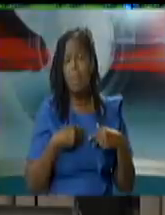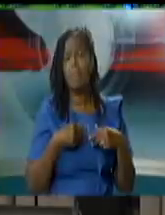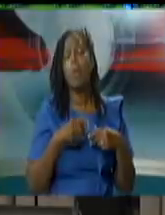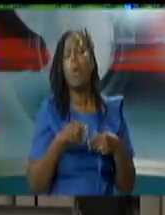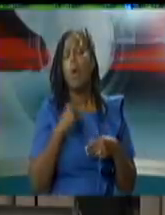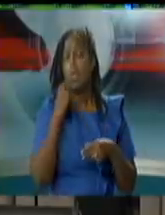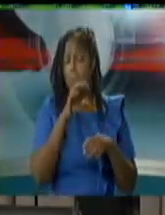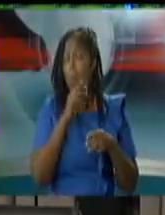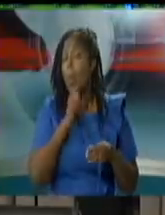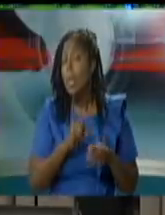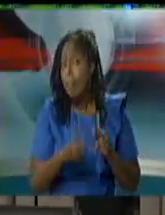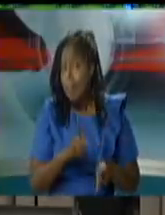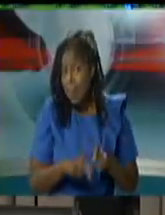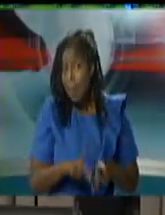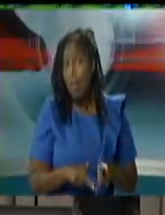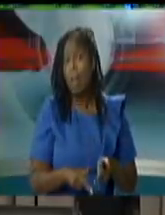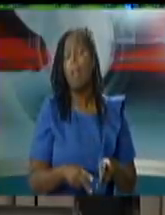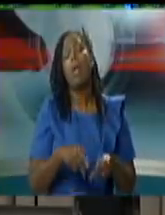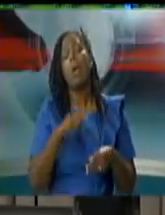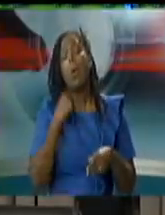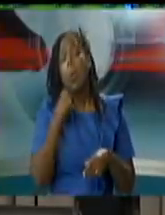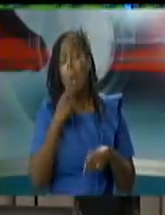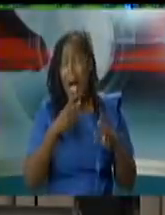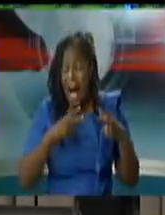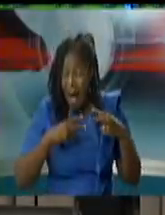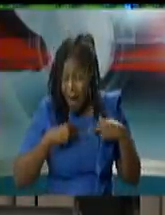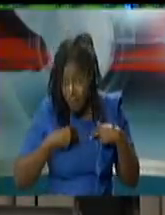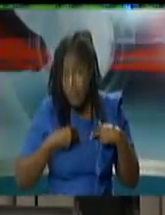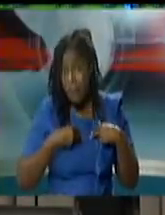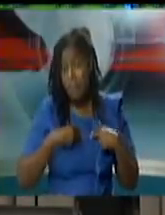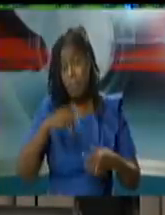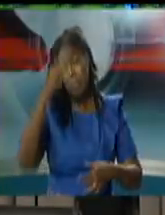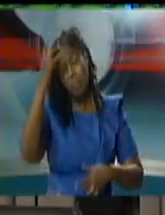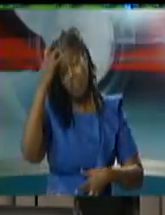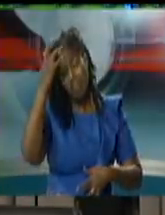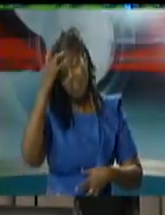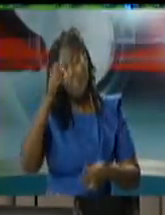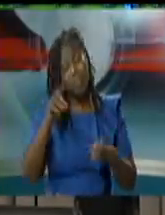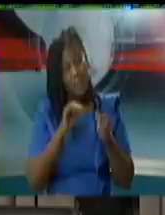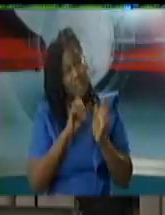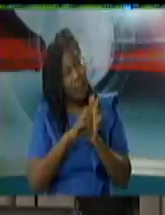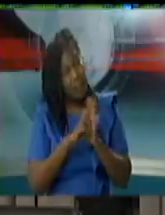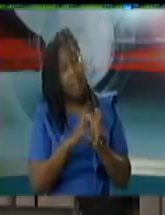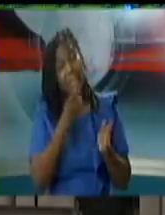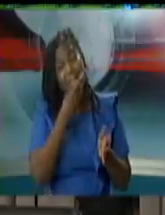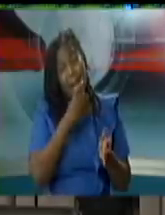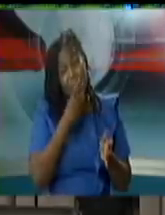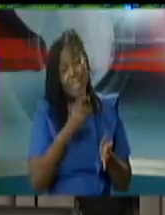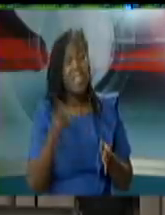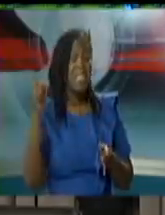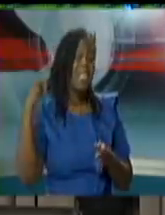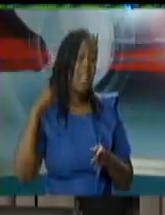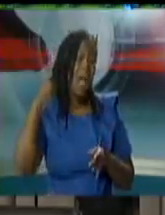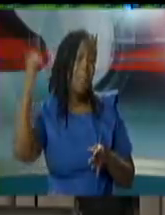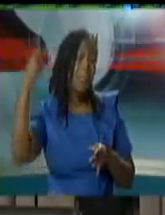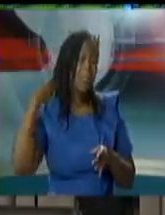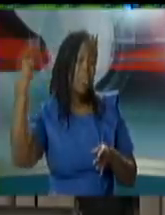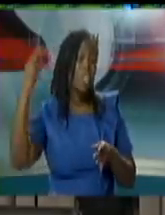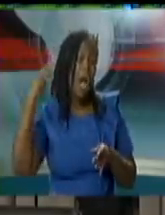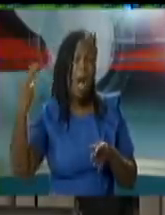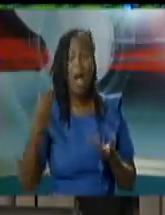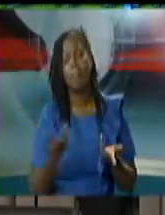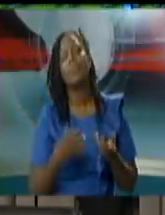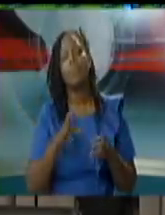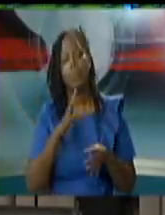hypertension so that has been borne out but until you have a wider number of